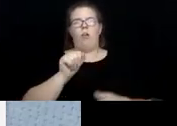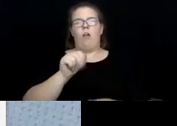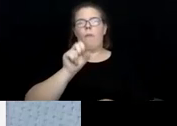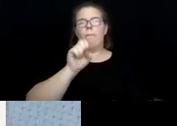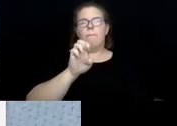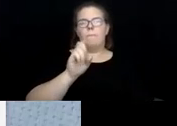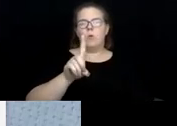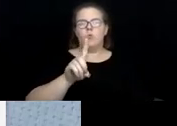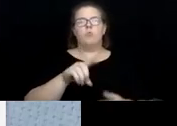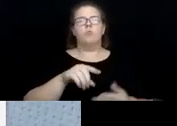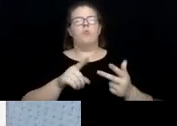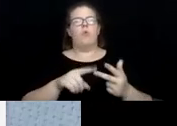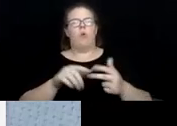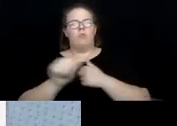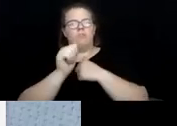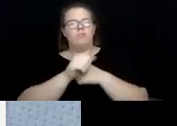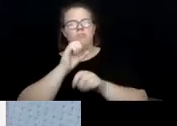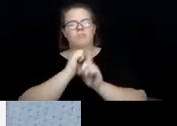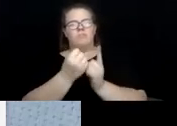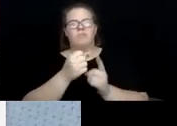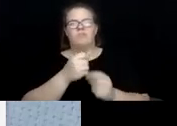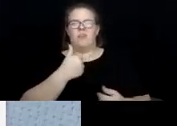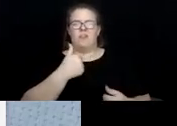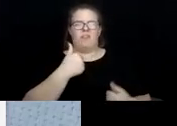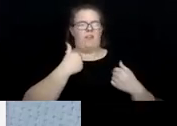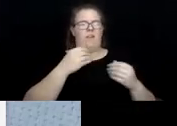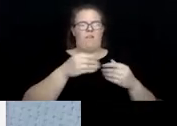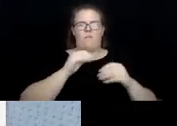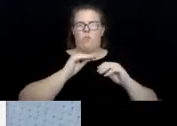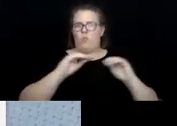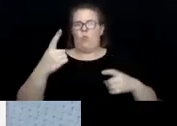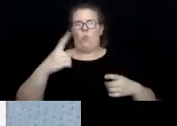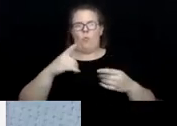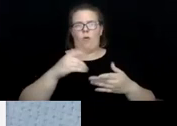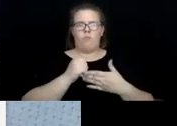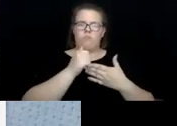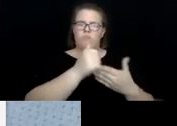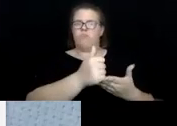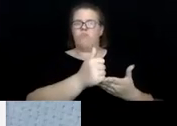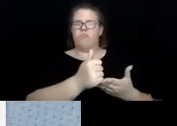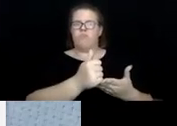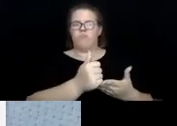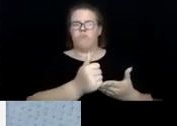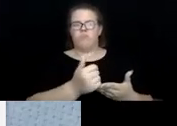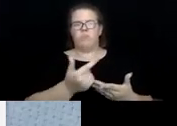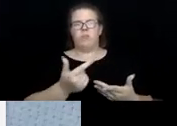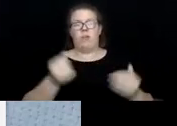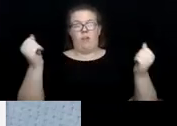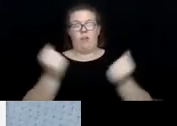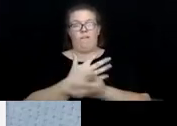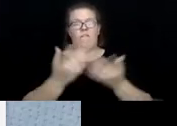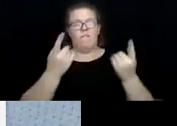willing and or able to help in a responsible manner. And all of this is done without